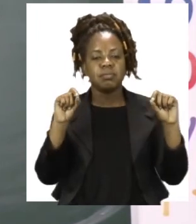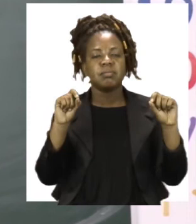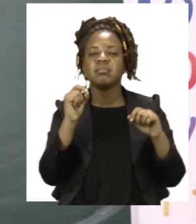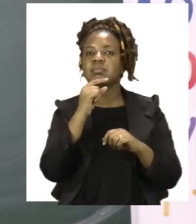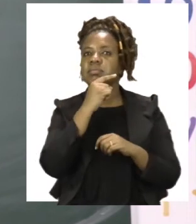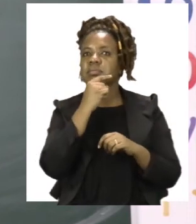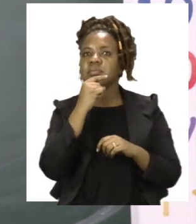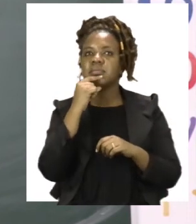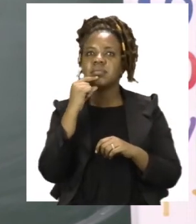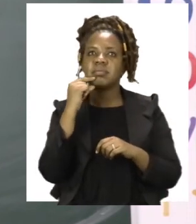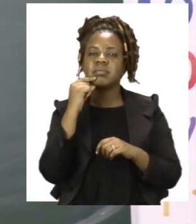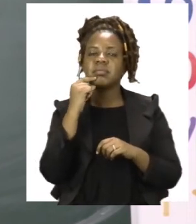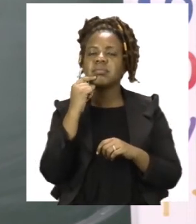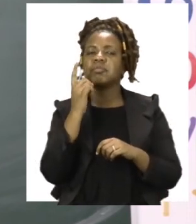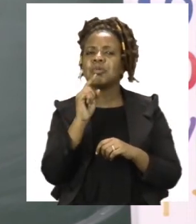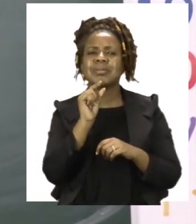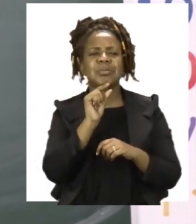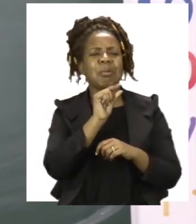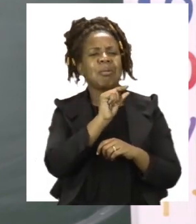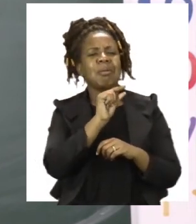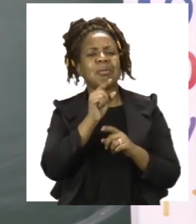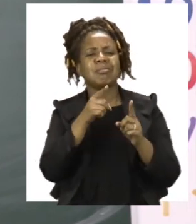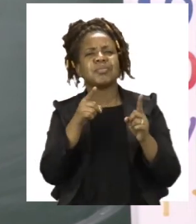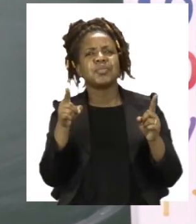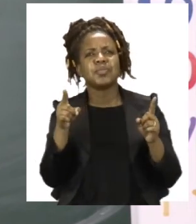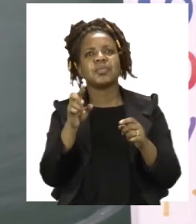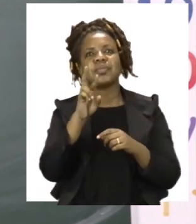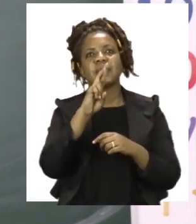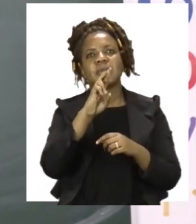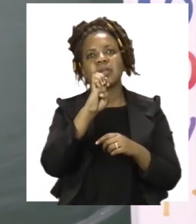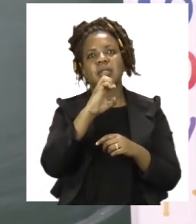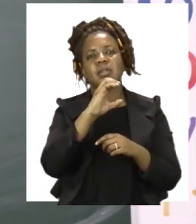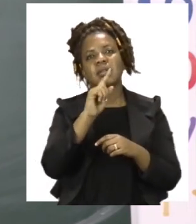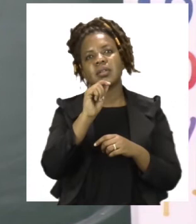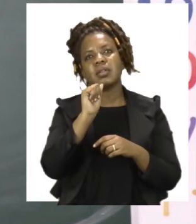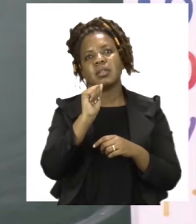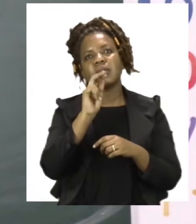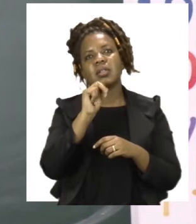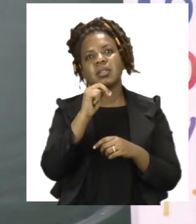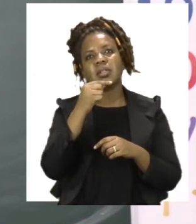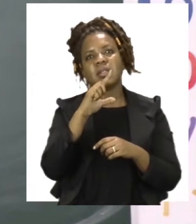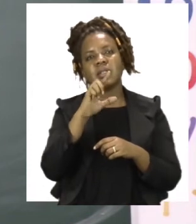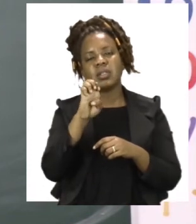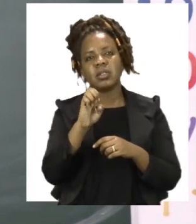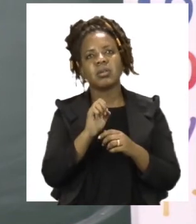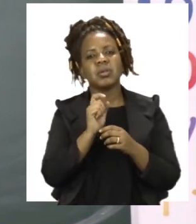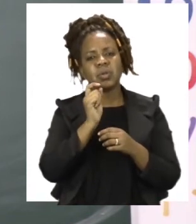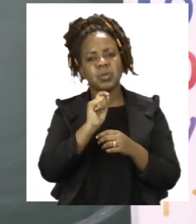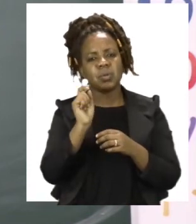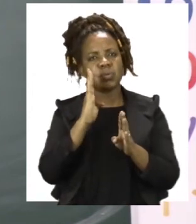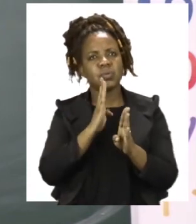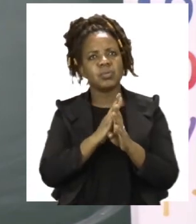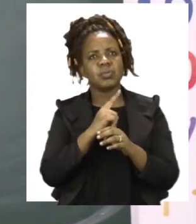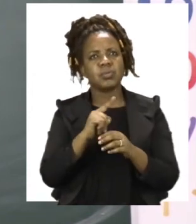longest one which is the rectangle. Make sure that you get the spellings correct. I'm going to show